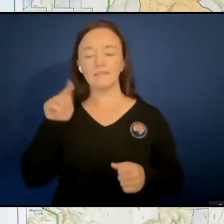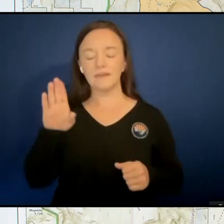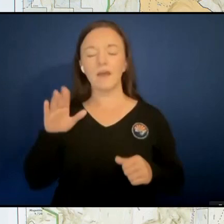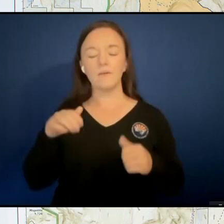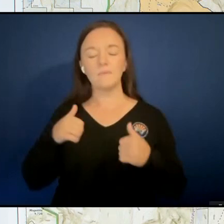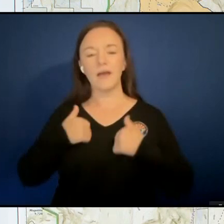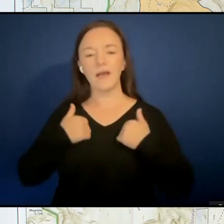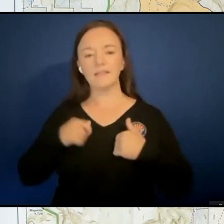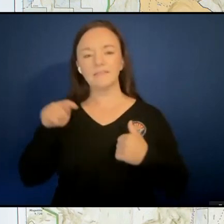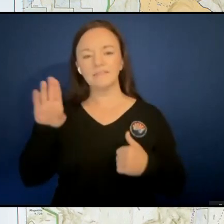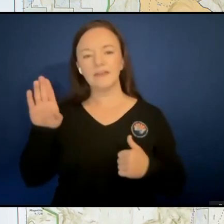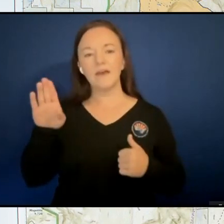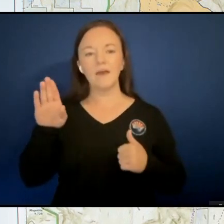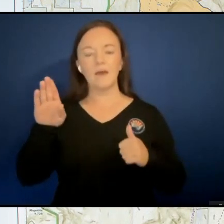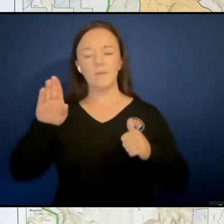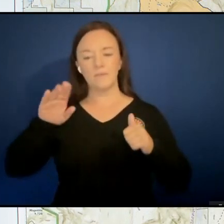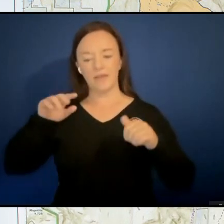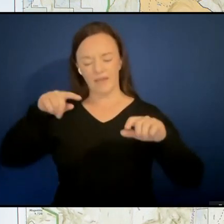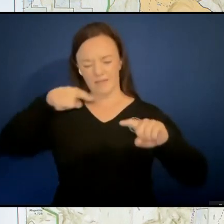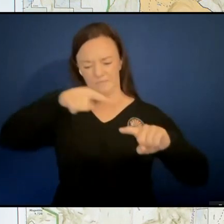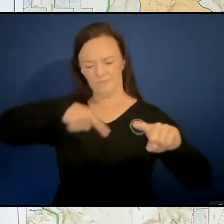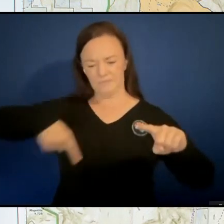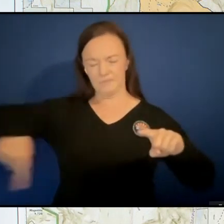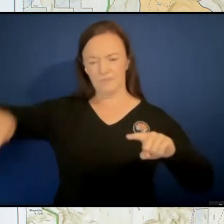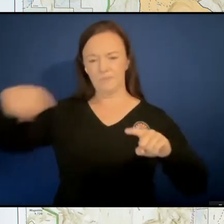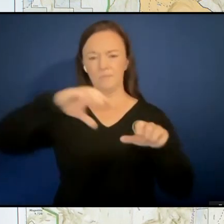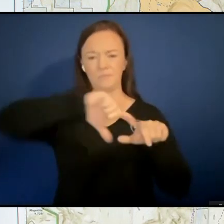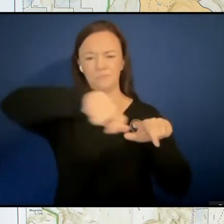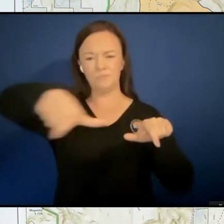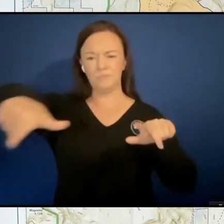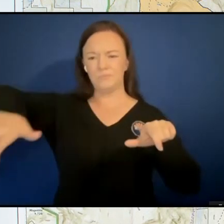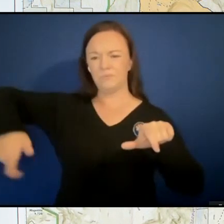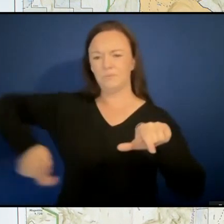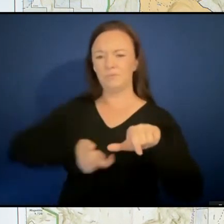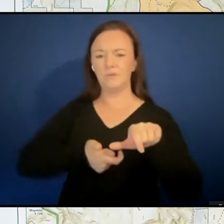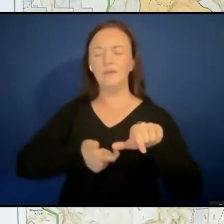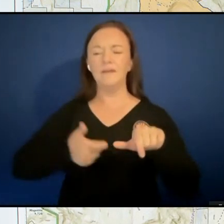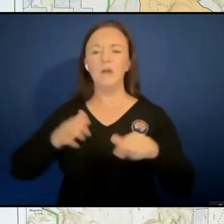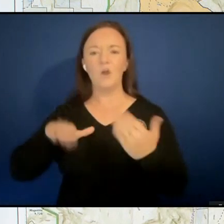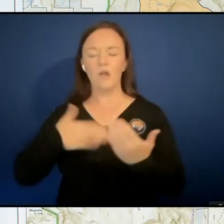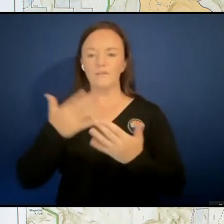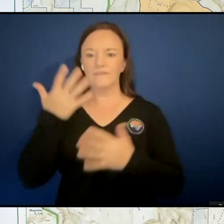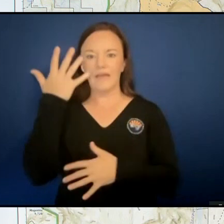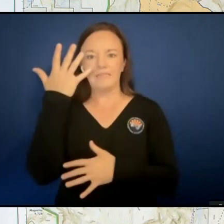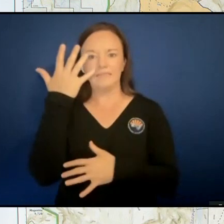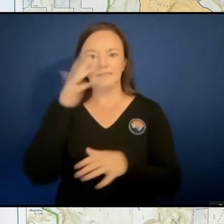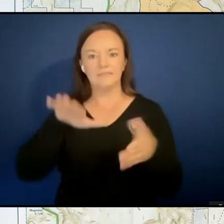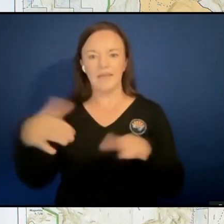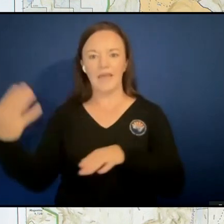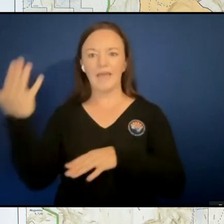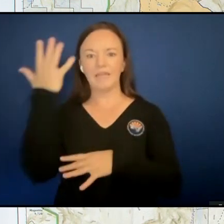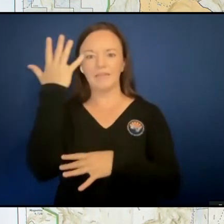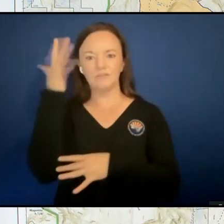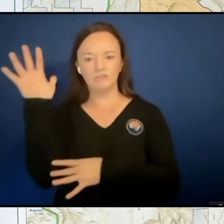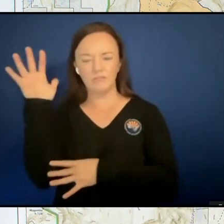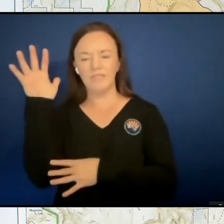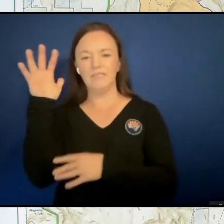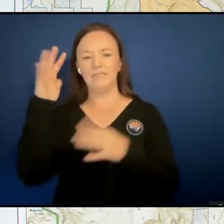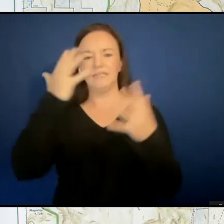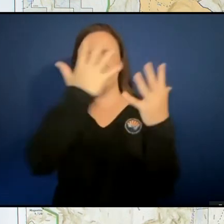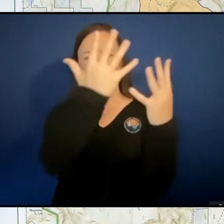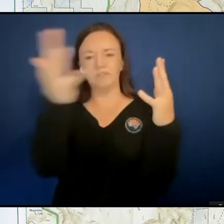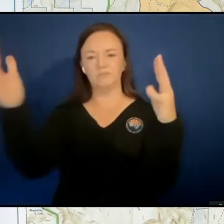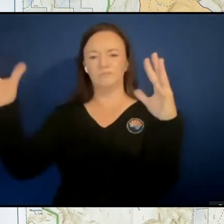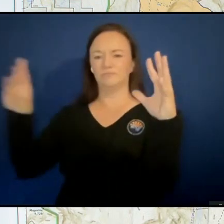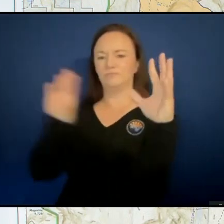along the bottom of those big ridges. So all that dead wood is dry enough and it's all connected together enough. And it has a, it has an